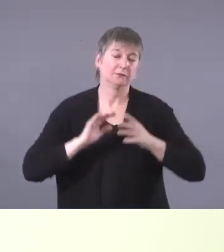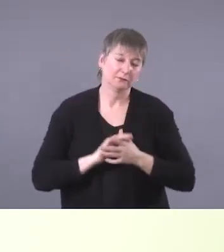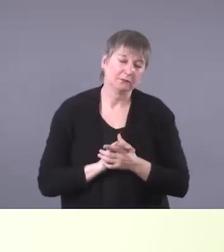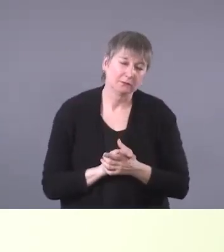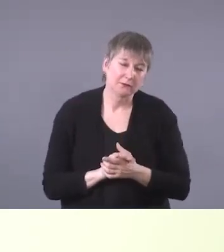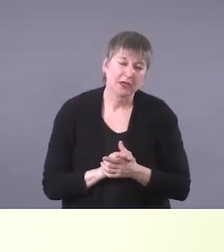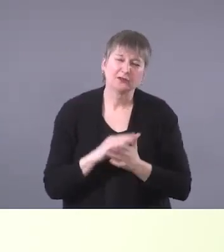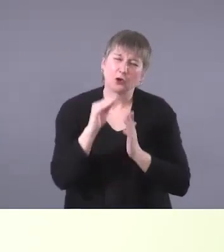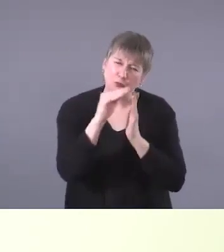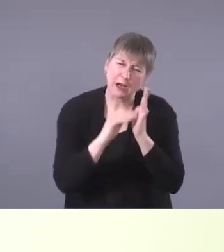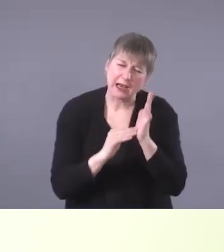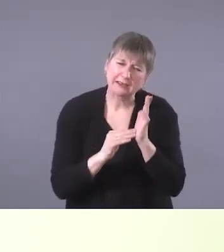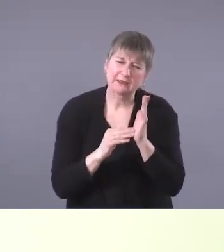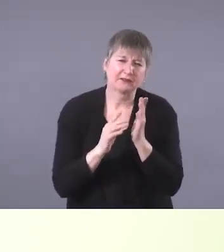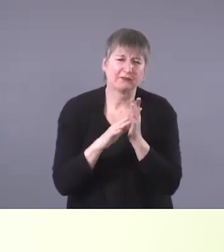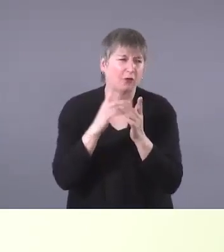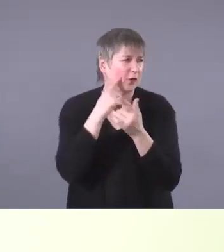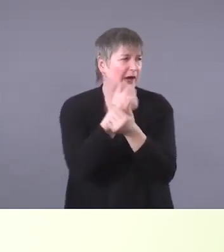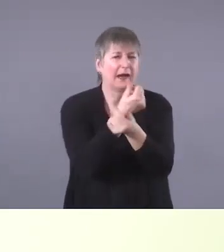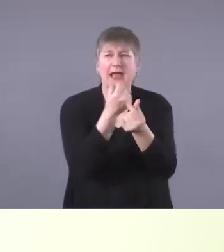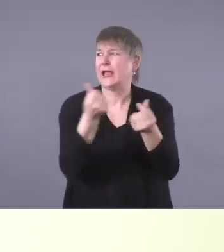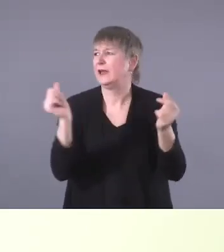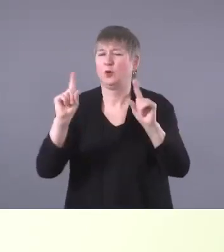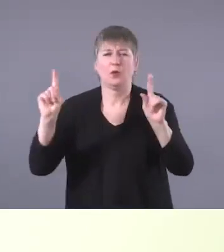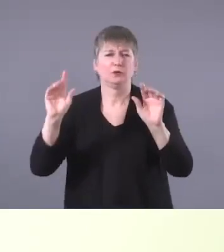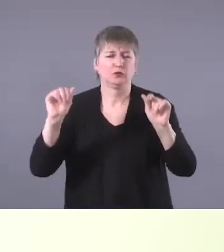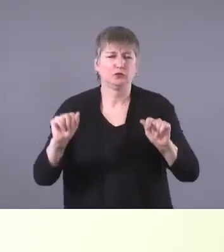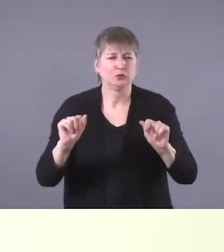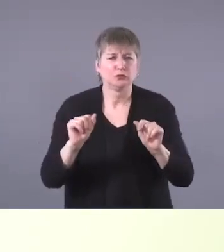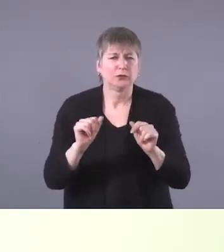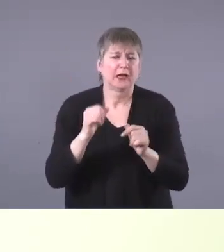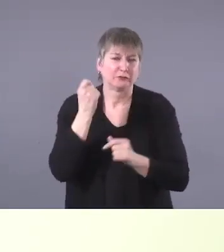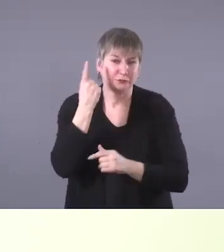in a way that anyone can understand to the best of your ability.